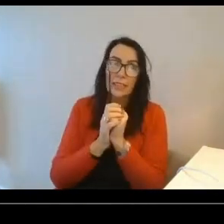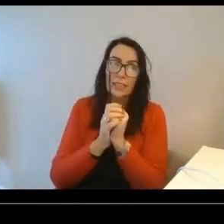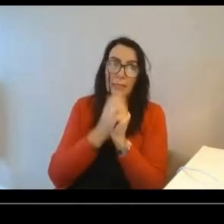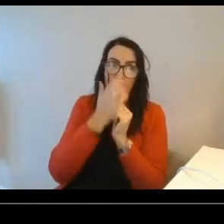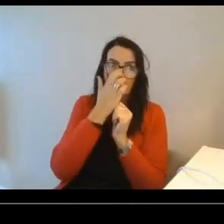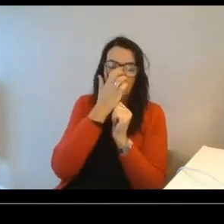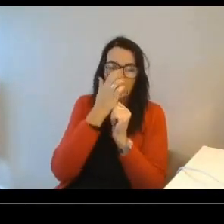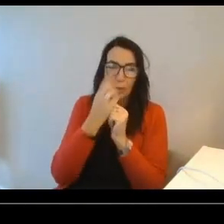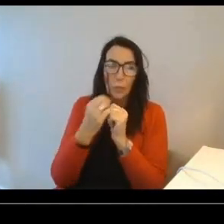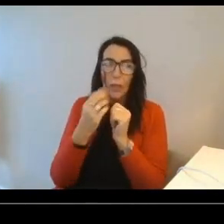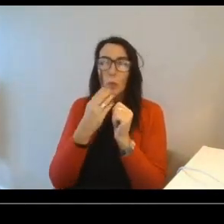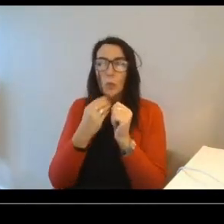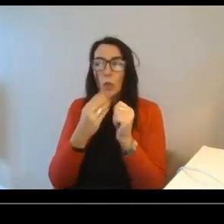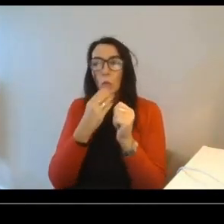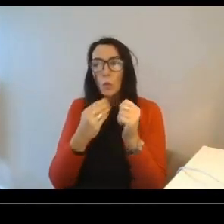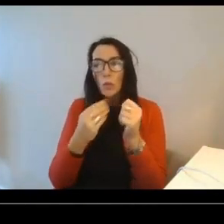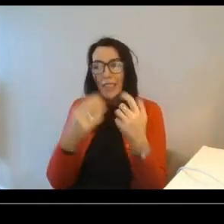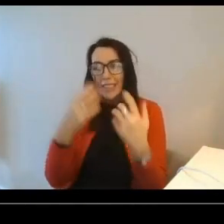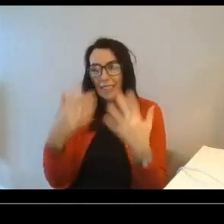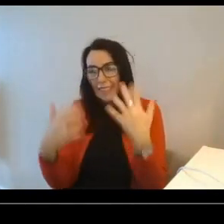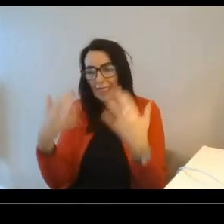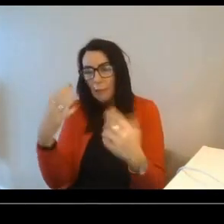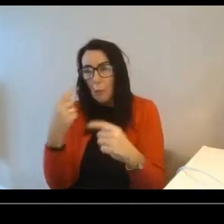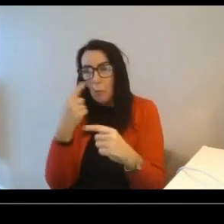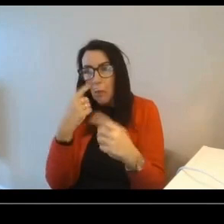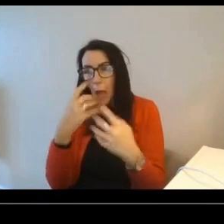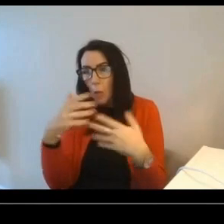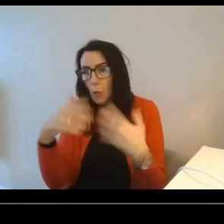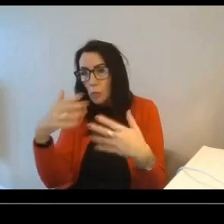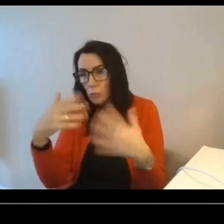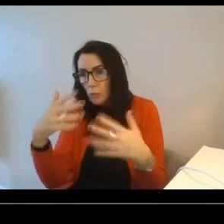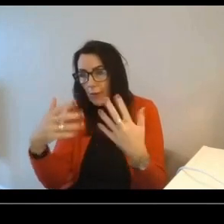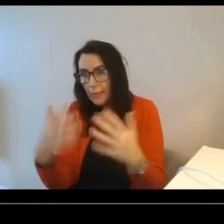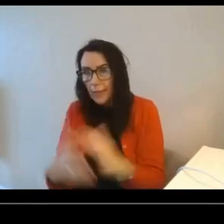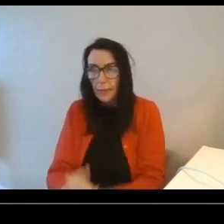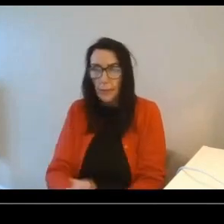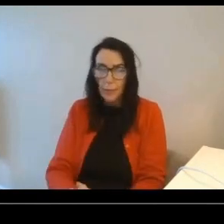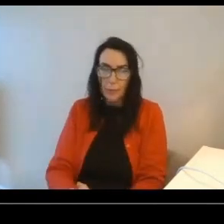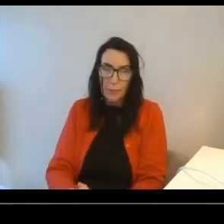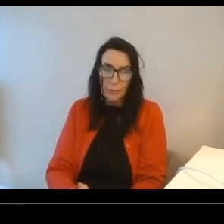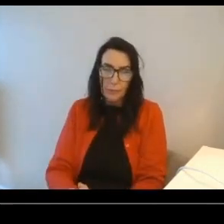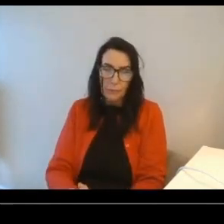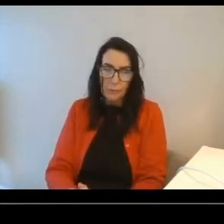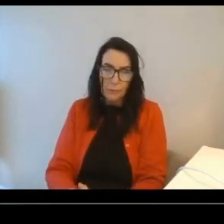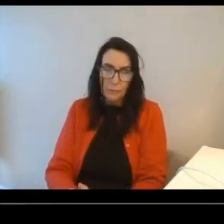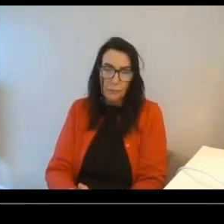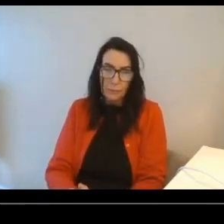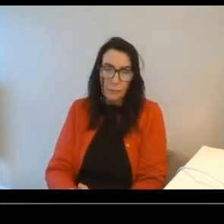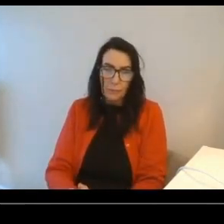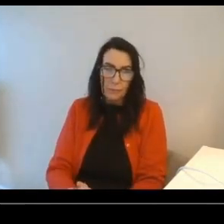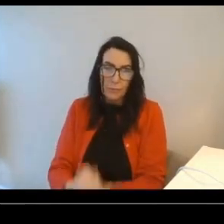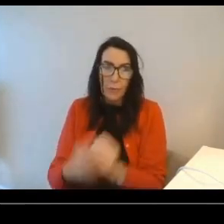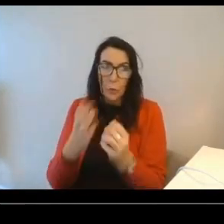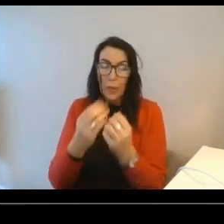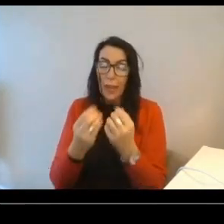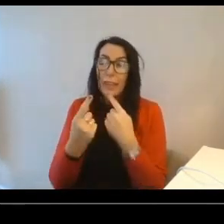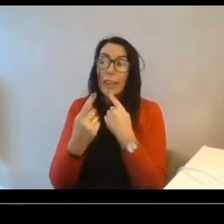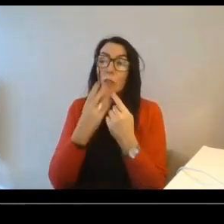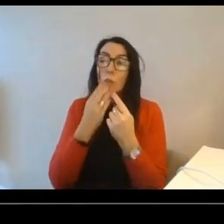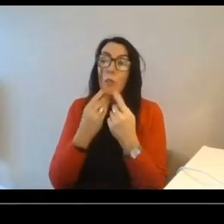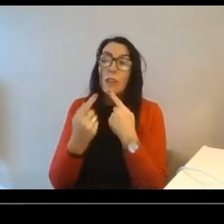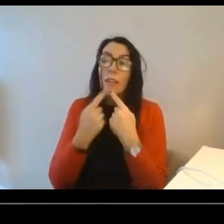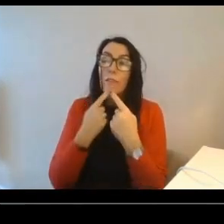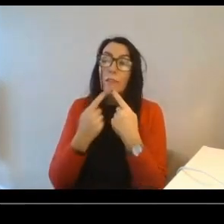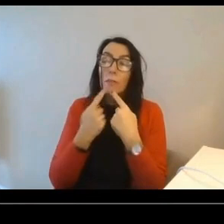usage statistics so you can see how your customers are progressing through each step in the journey. You can also access user information provided through the tool,